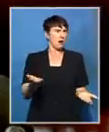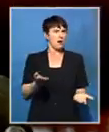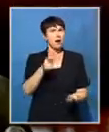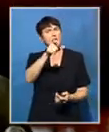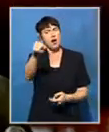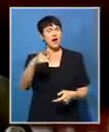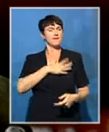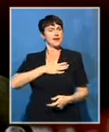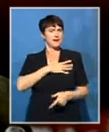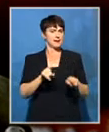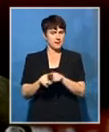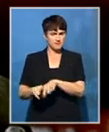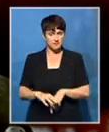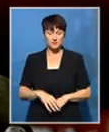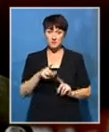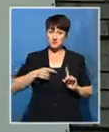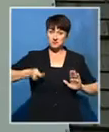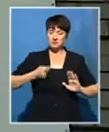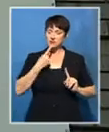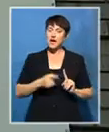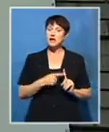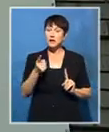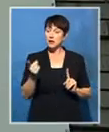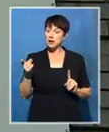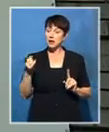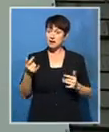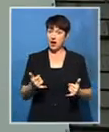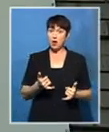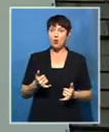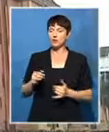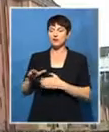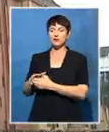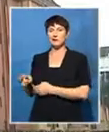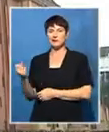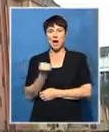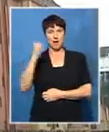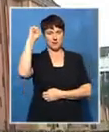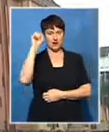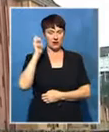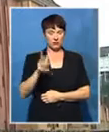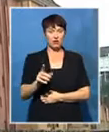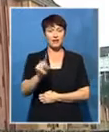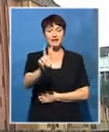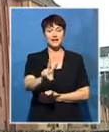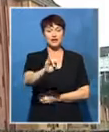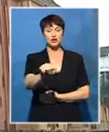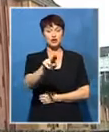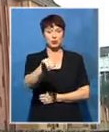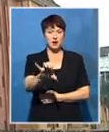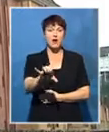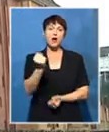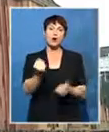Judge Fabricius indicated that the appeal application will be heard by the 2nd of June. See Posterman, SBC News,